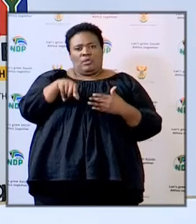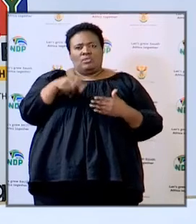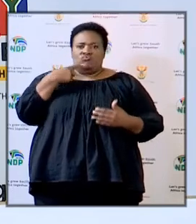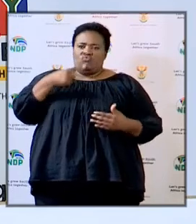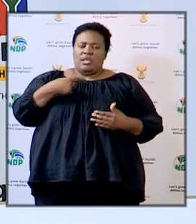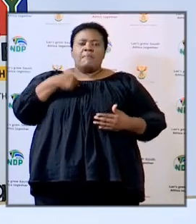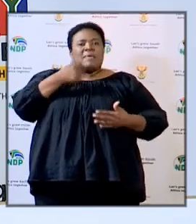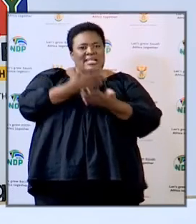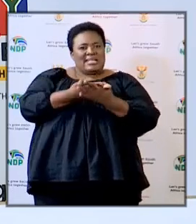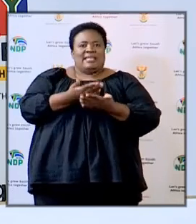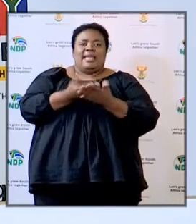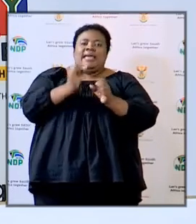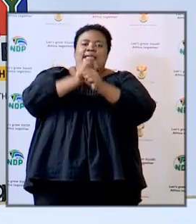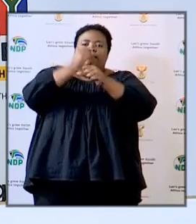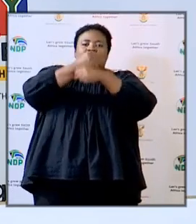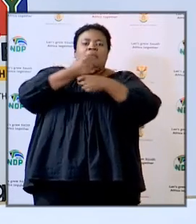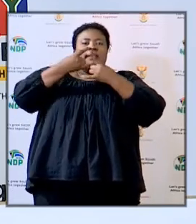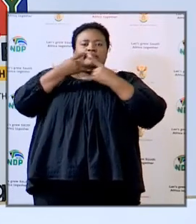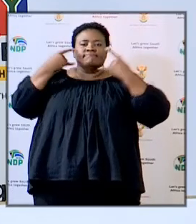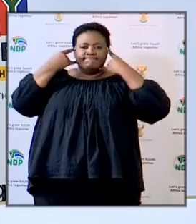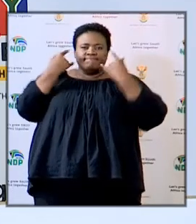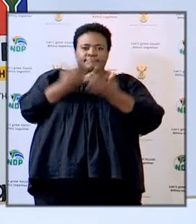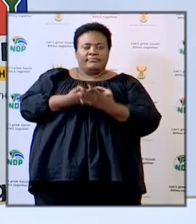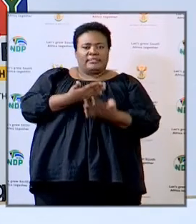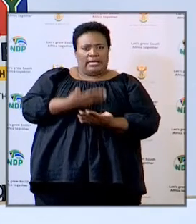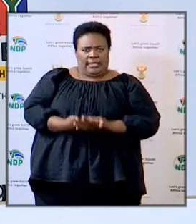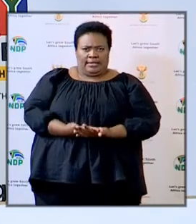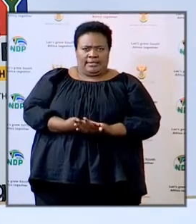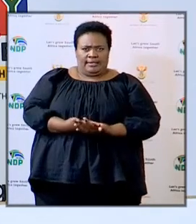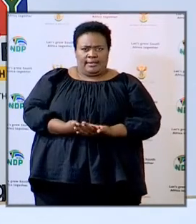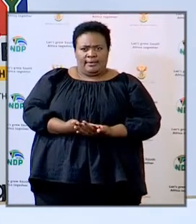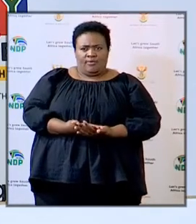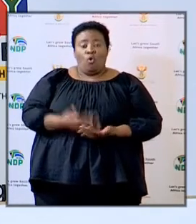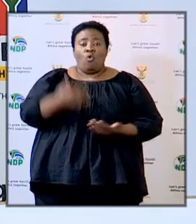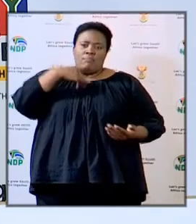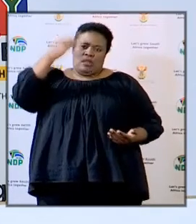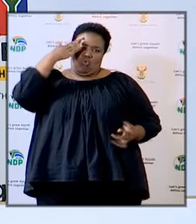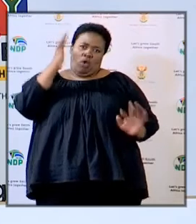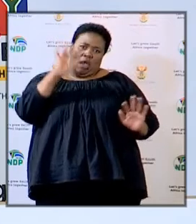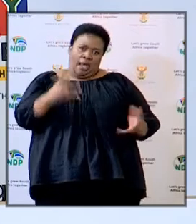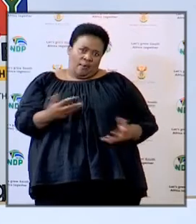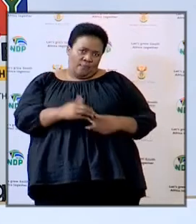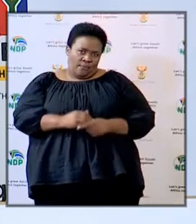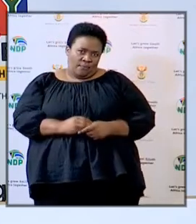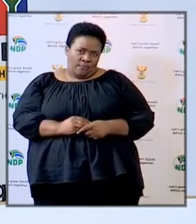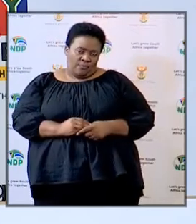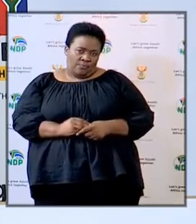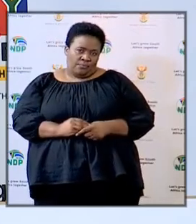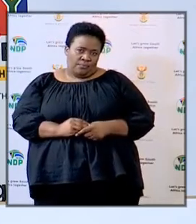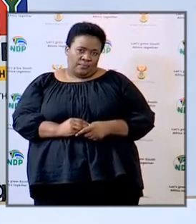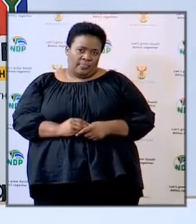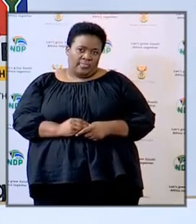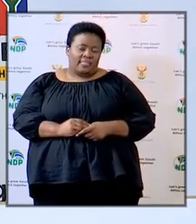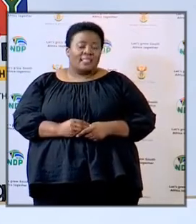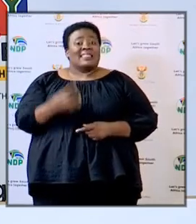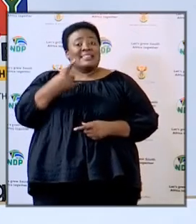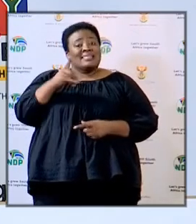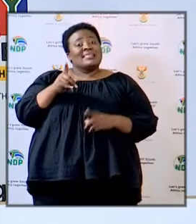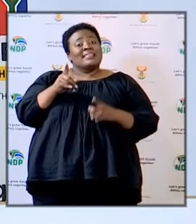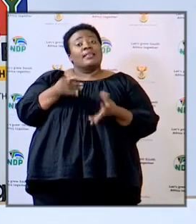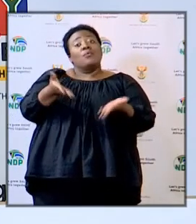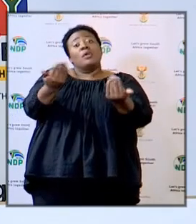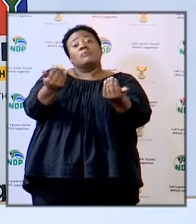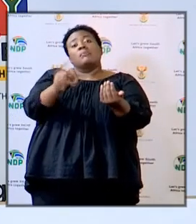to provide and know-how to provide cloth masks and they are